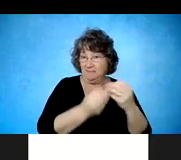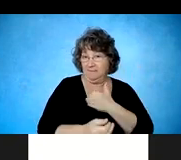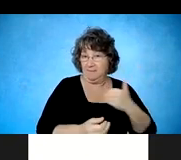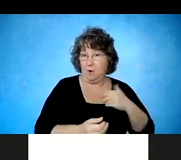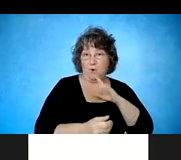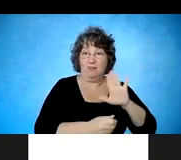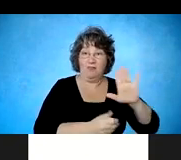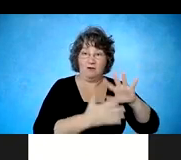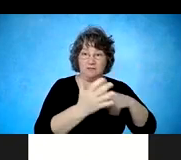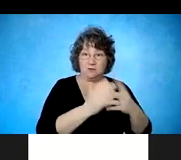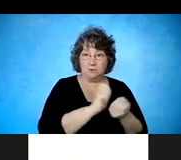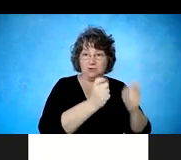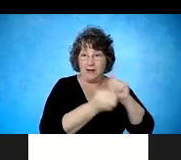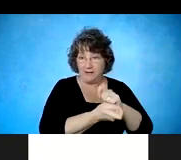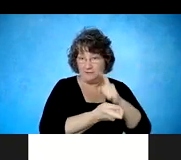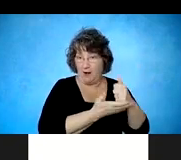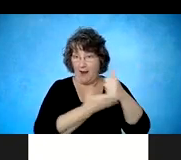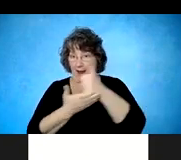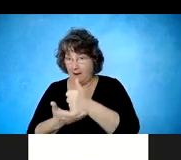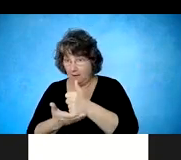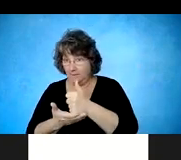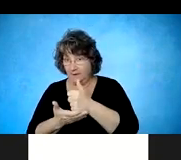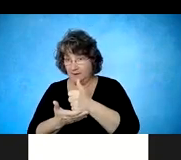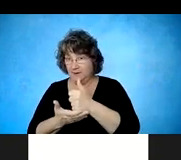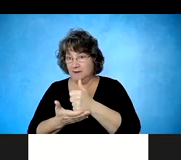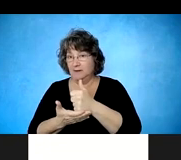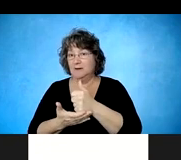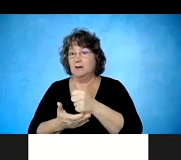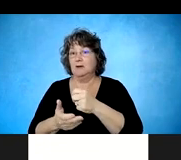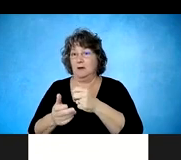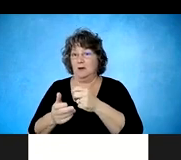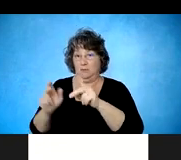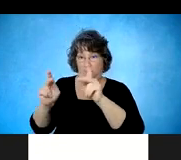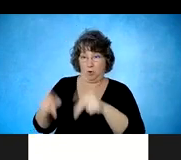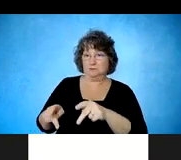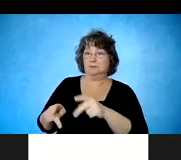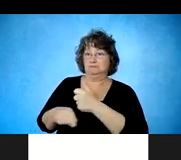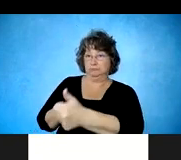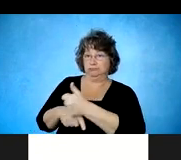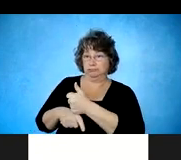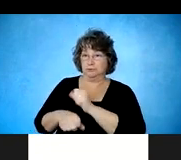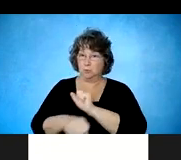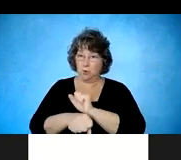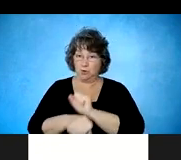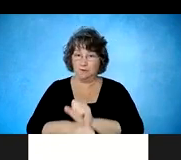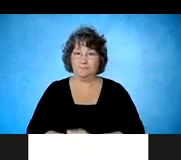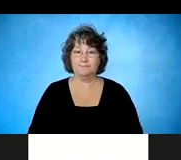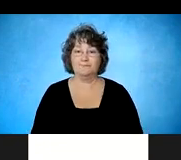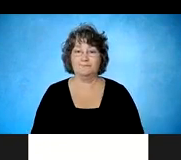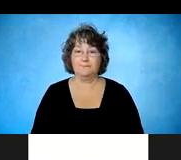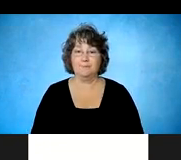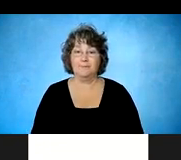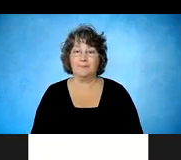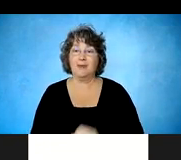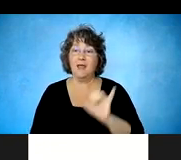So we're essentially what we're doing is we are facilitating a smooth transition from medical to community based services, with one of the primary focus